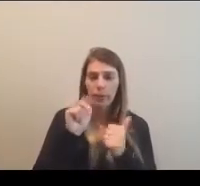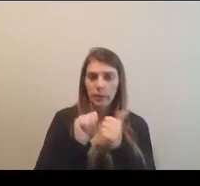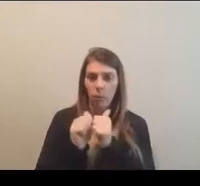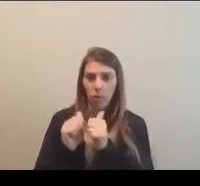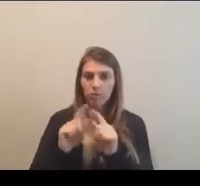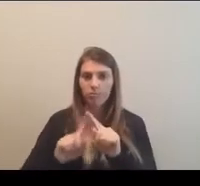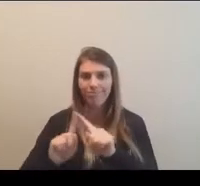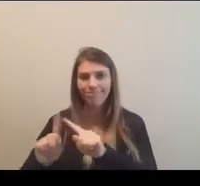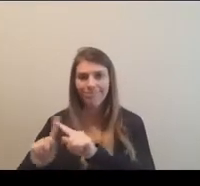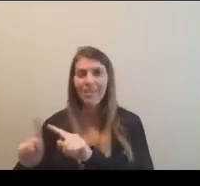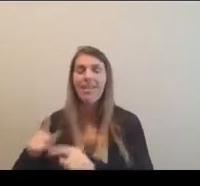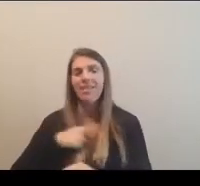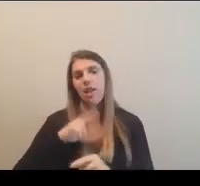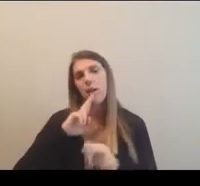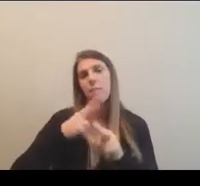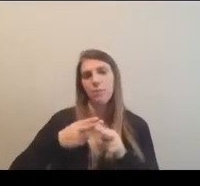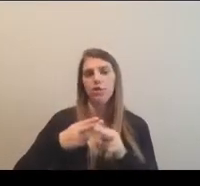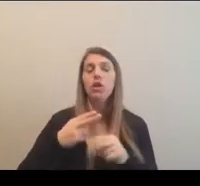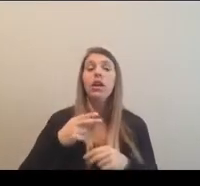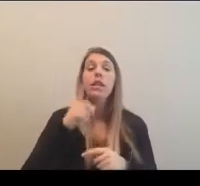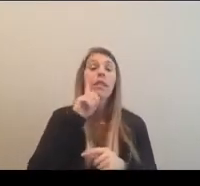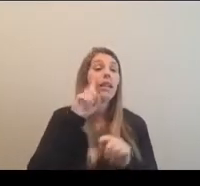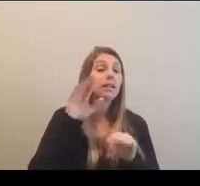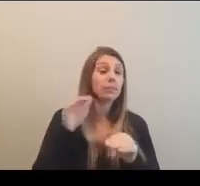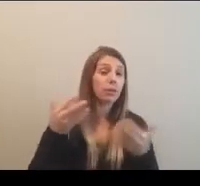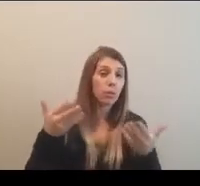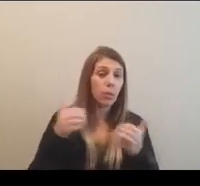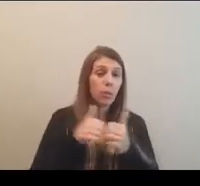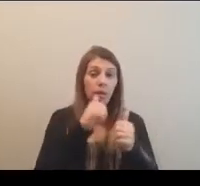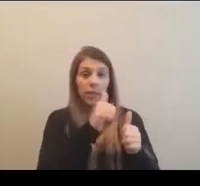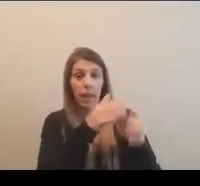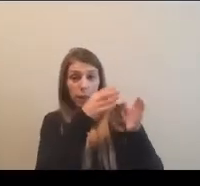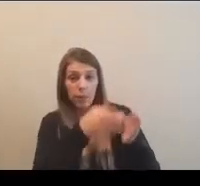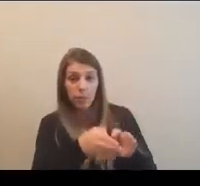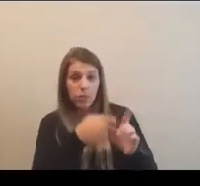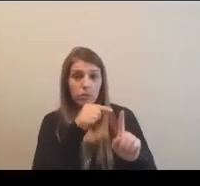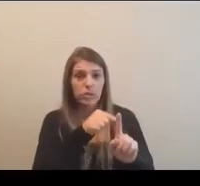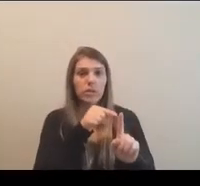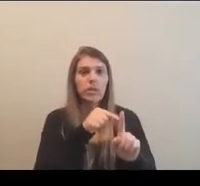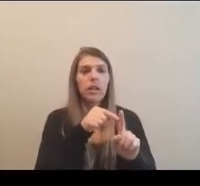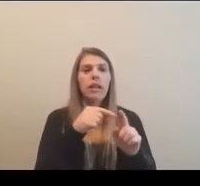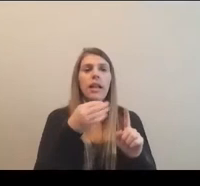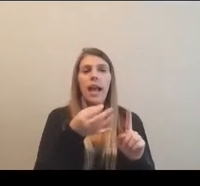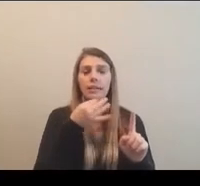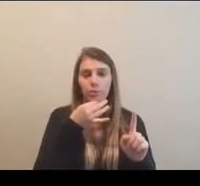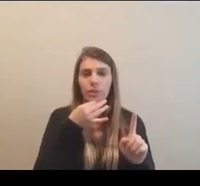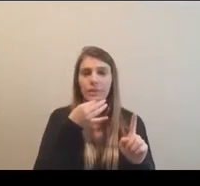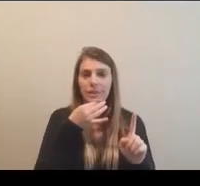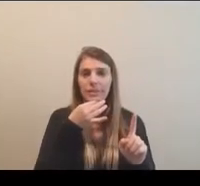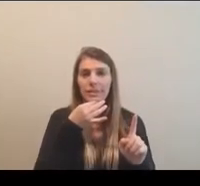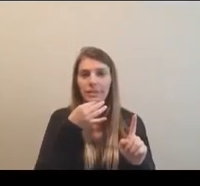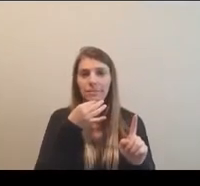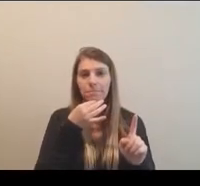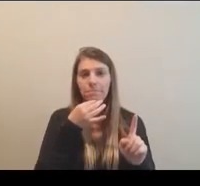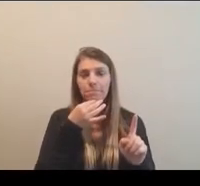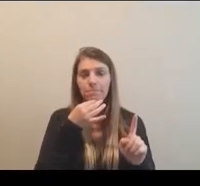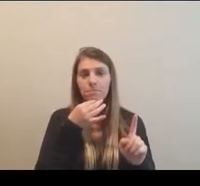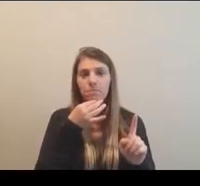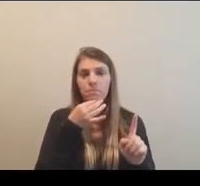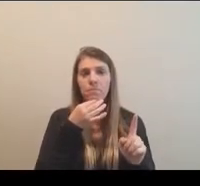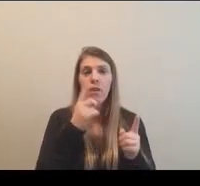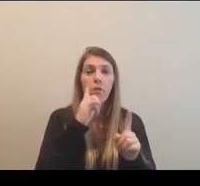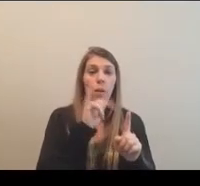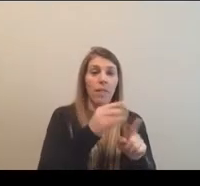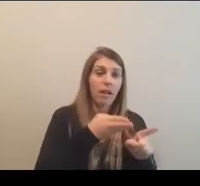I indicated earlier. And the expectation with that person is, uh, again, a level of expertise, uh, is raised a bit in the sport